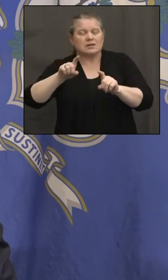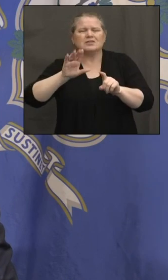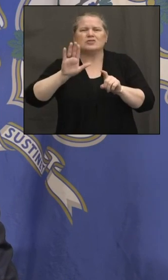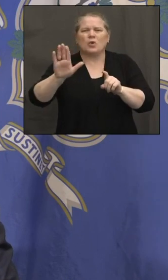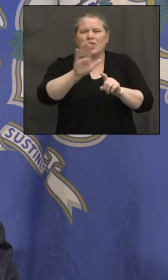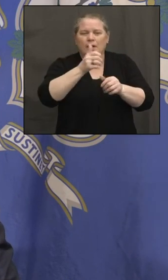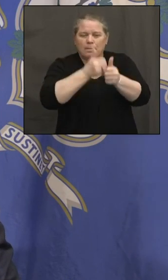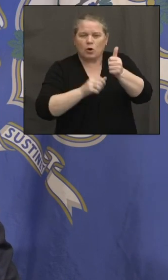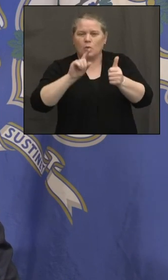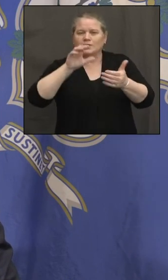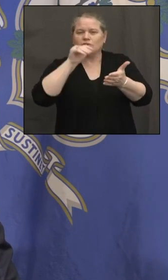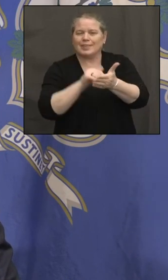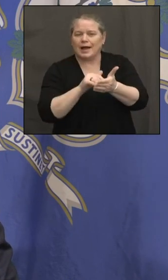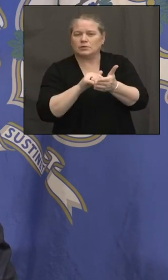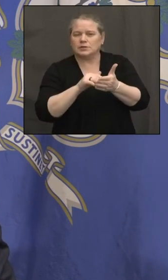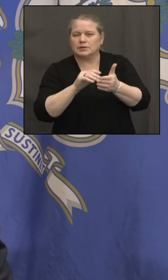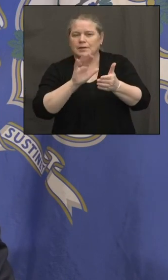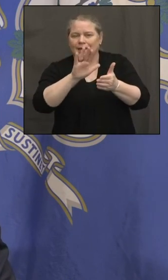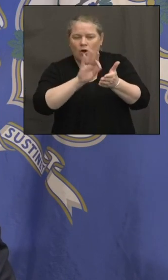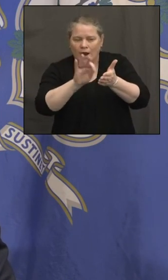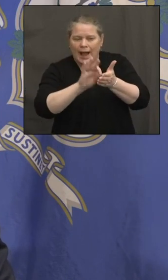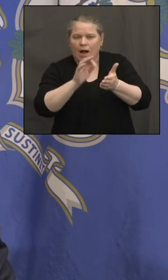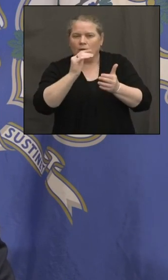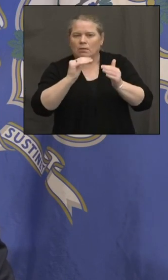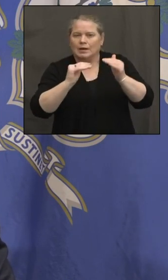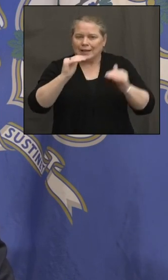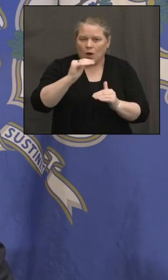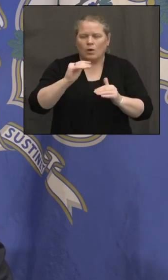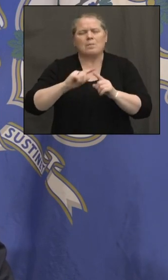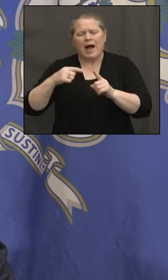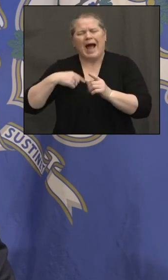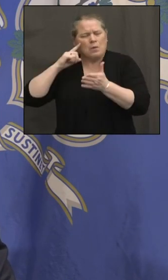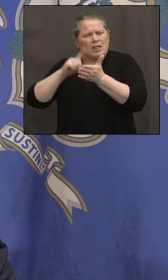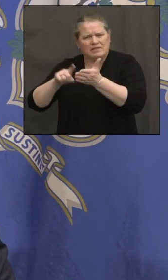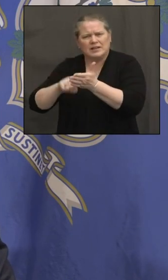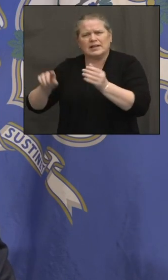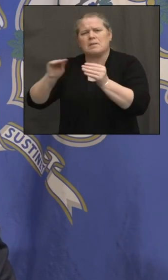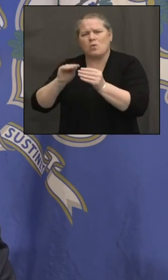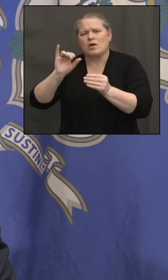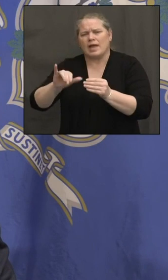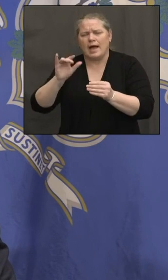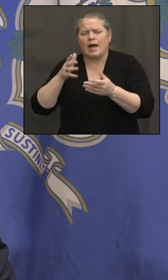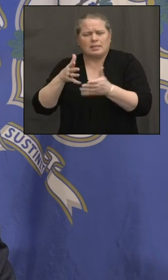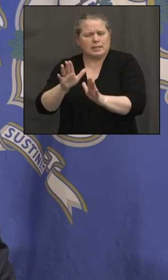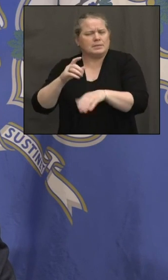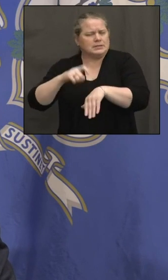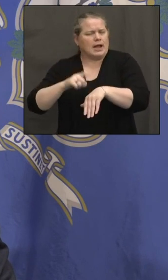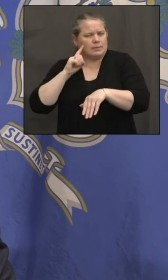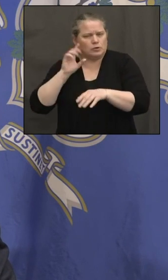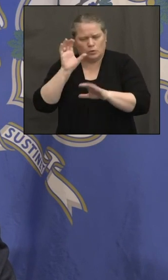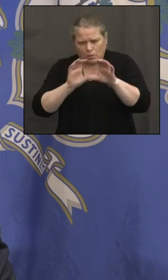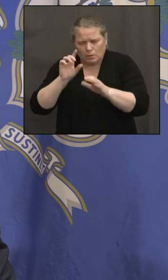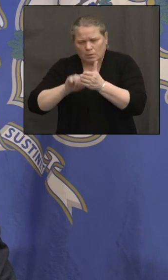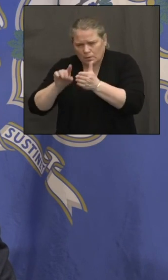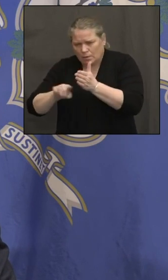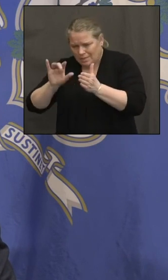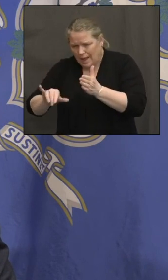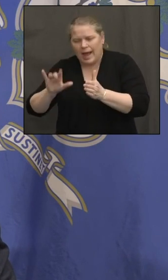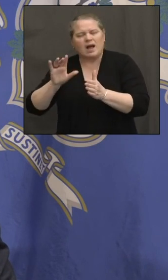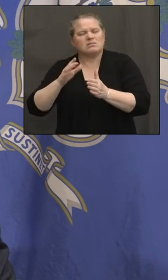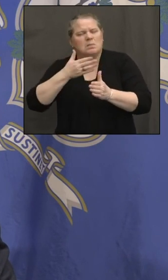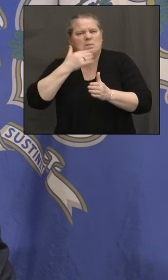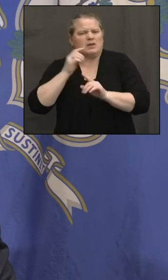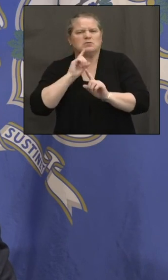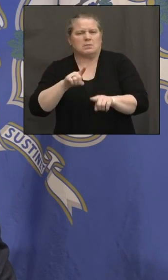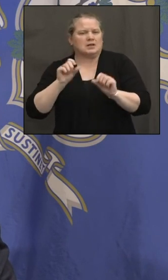I'm guessing at this point. So let me just take a look at that. I owe you a better response than that. All right. I appreciate that. And then I also wanted to ask if, uh, the state